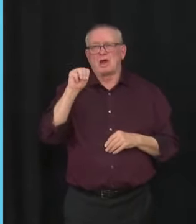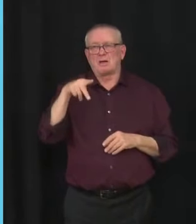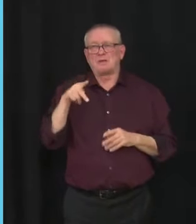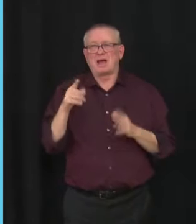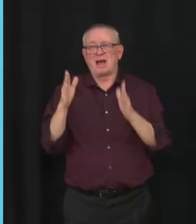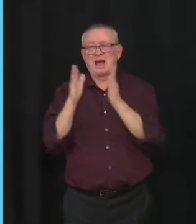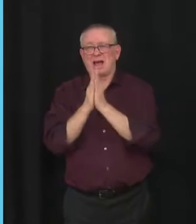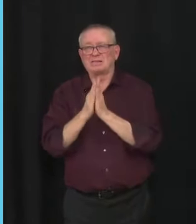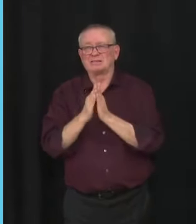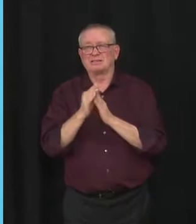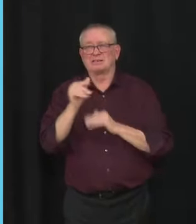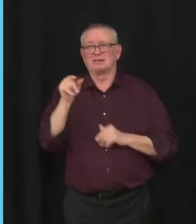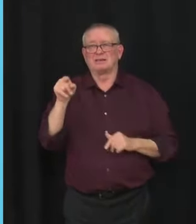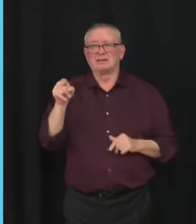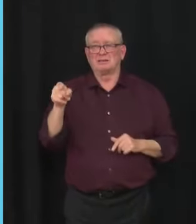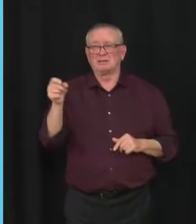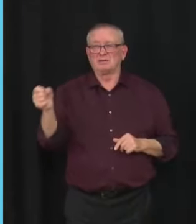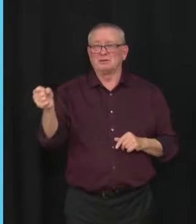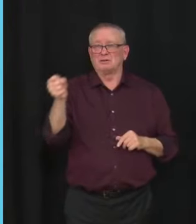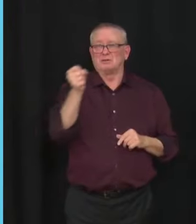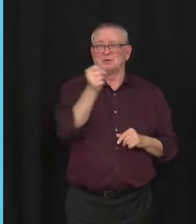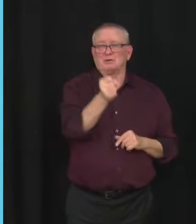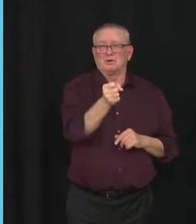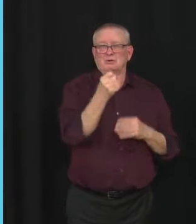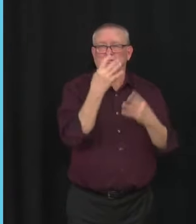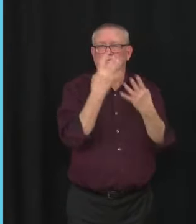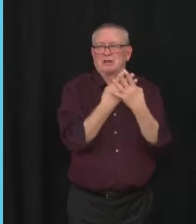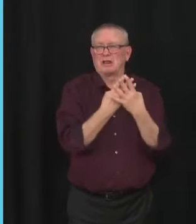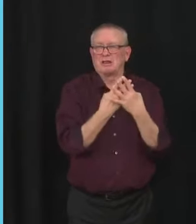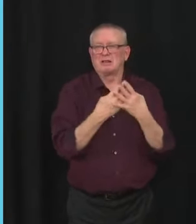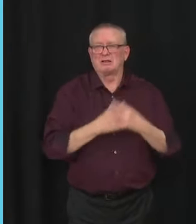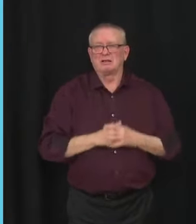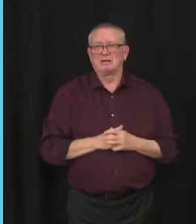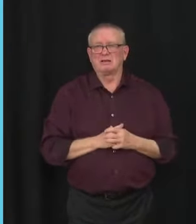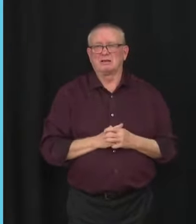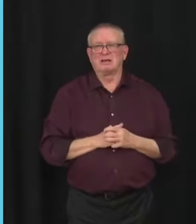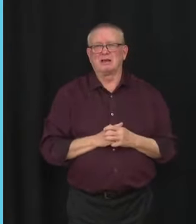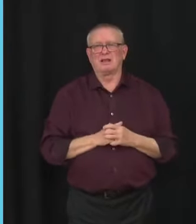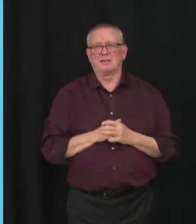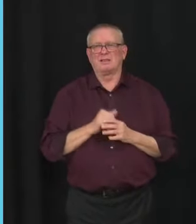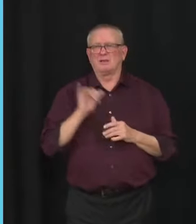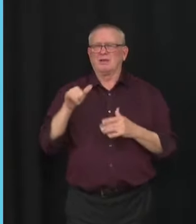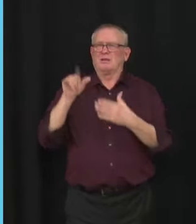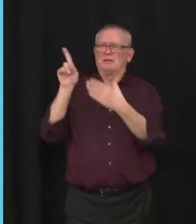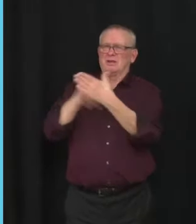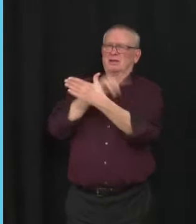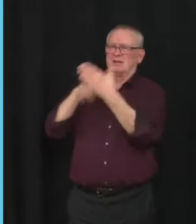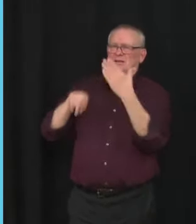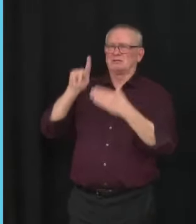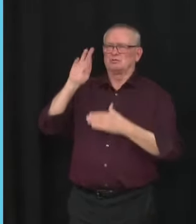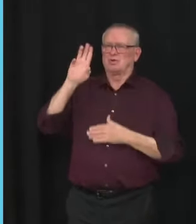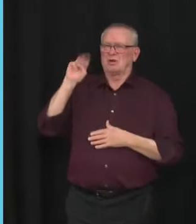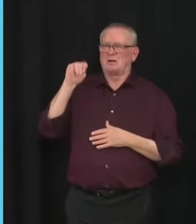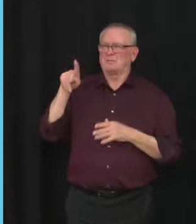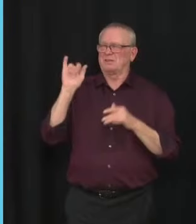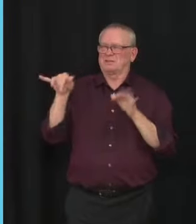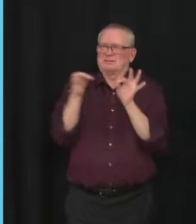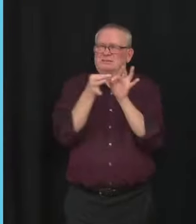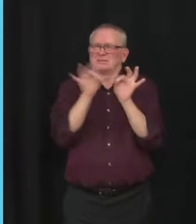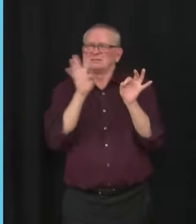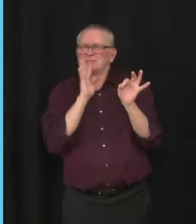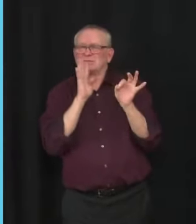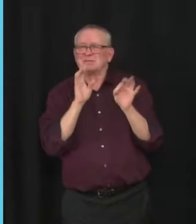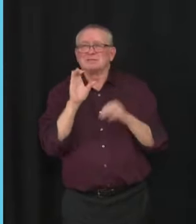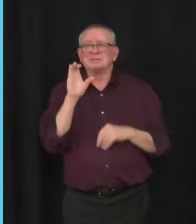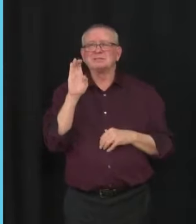rightly mocked, ridiculed, and vilified. But what's the CBC's response? To give him even more contracts to help